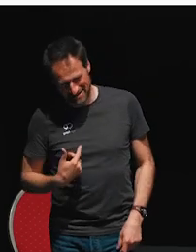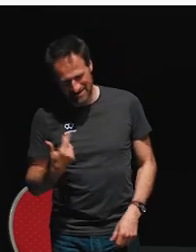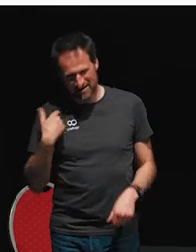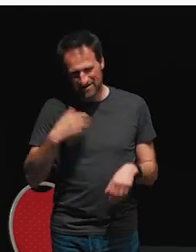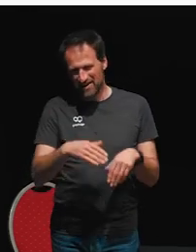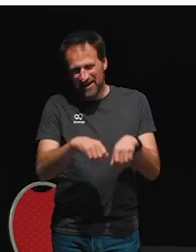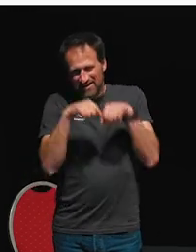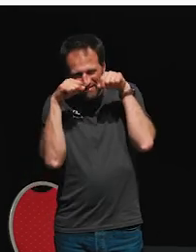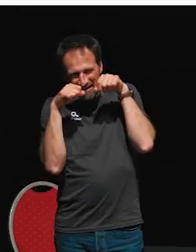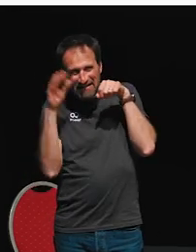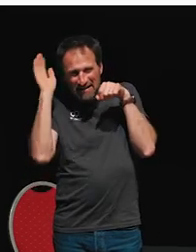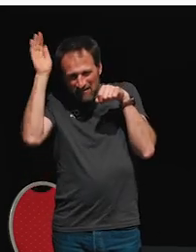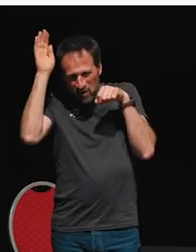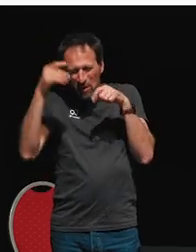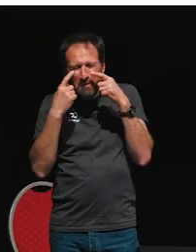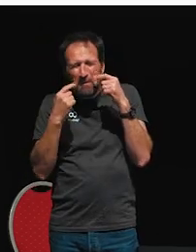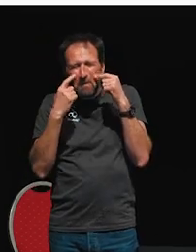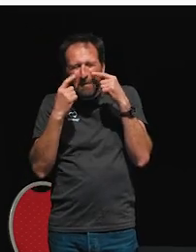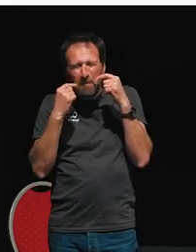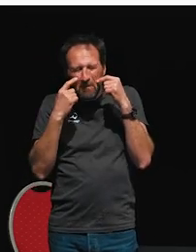blanket somewhere, possibly crying.